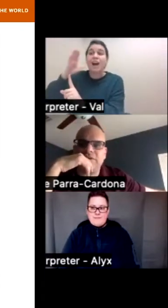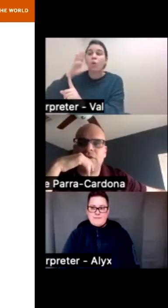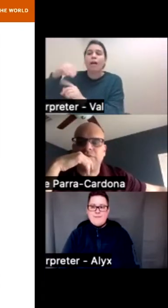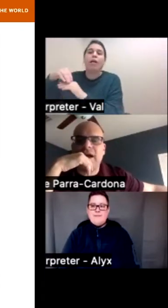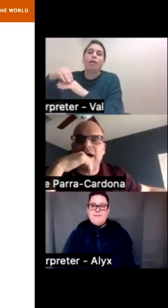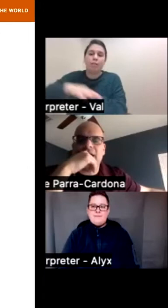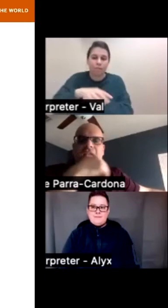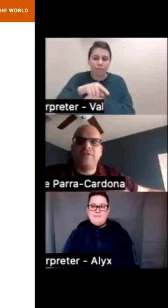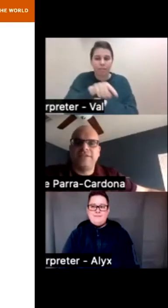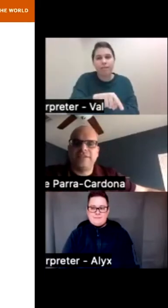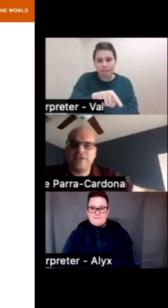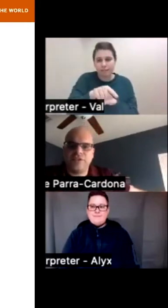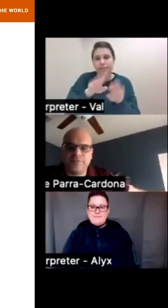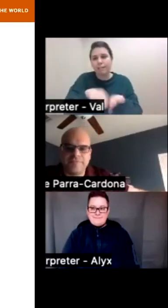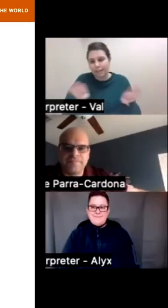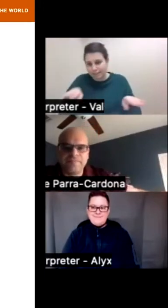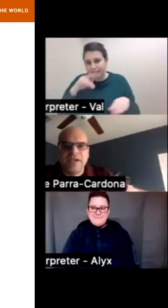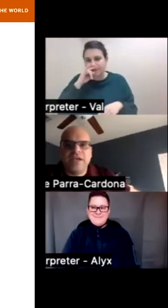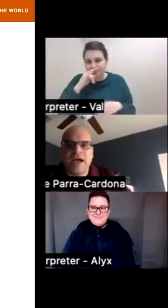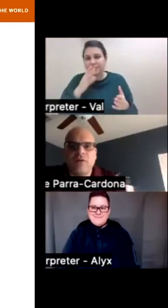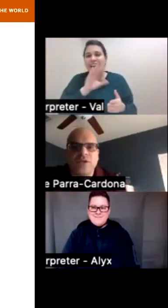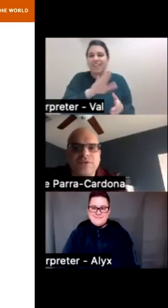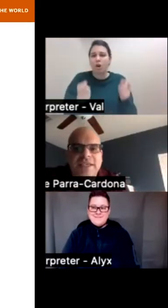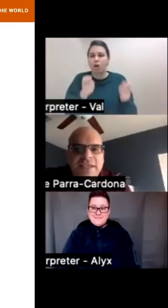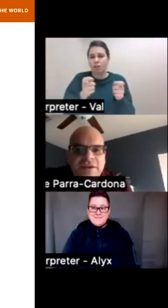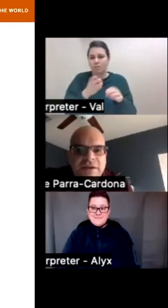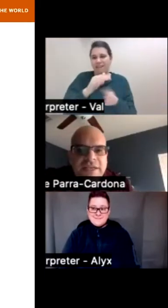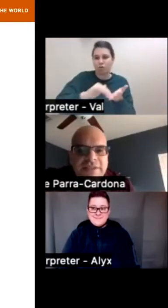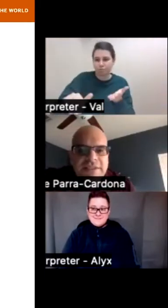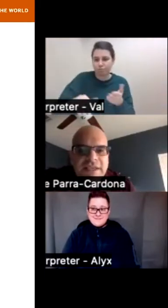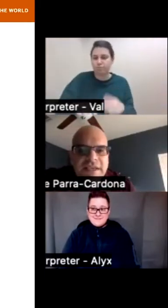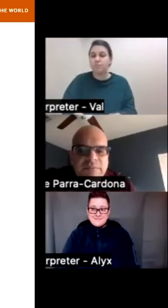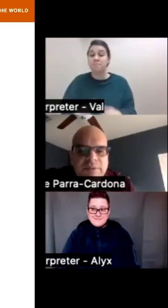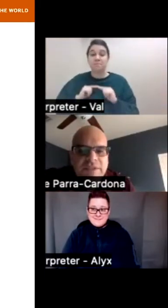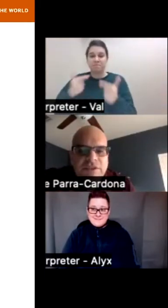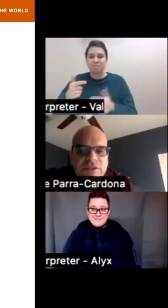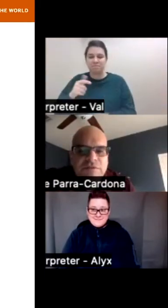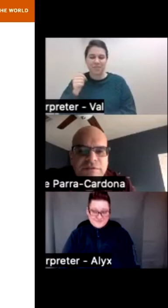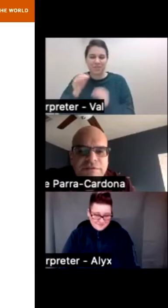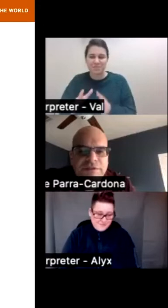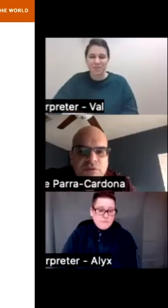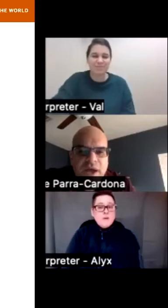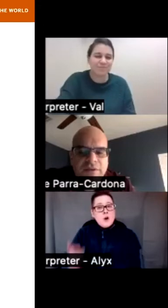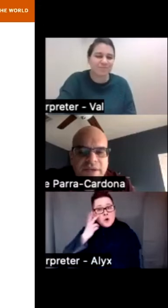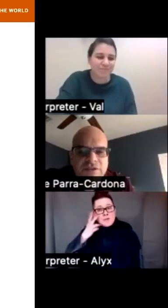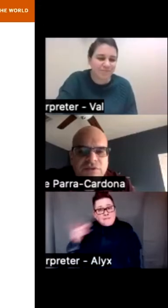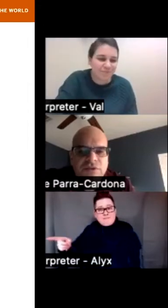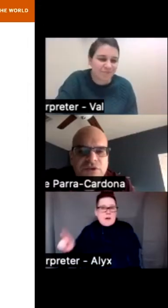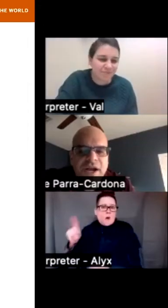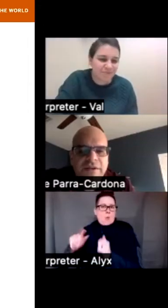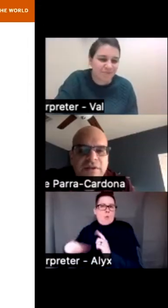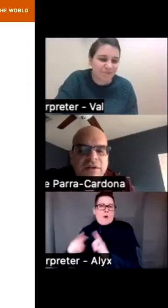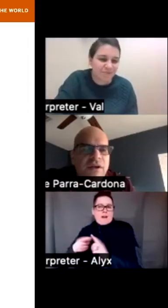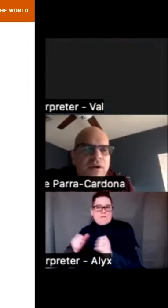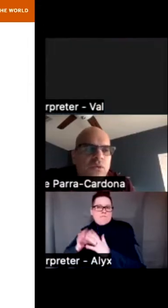effect on adolescent adjustment. What you see here is the implementation of the first randomized control